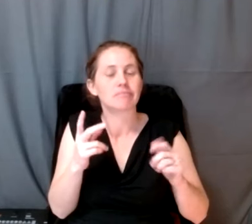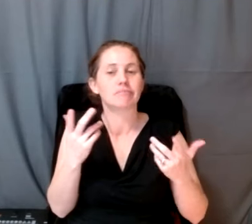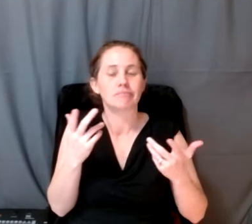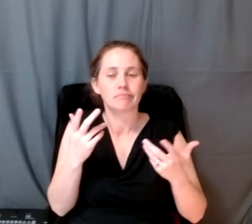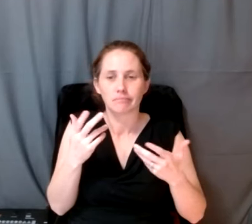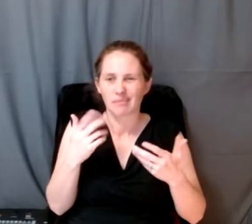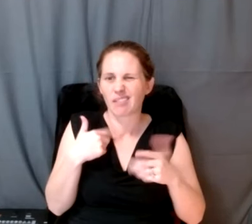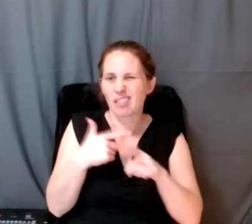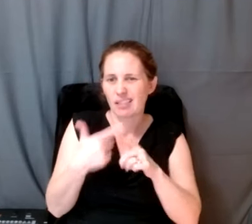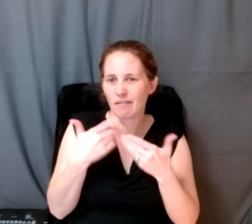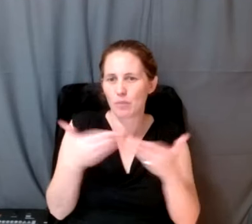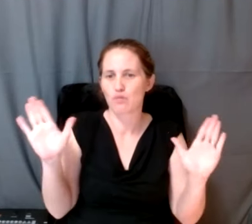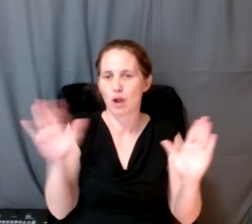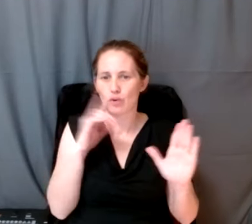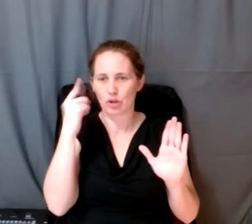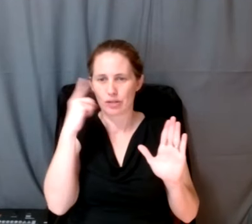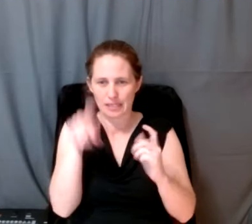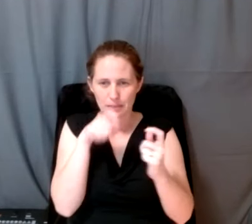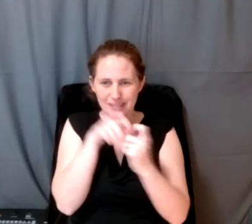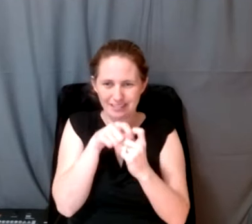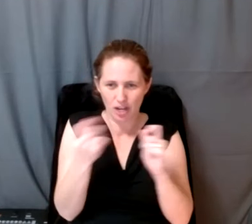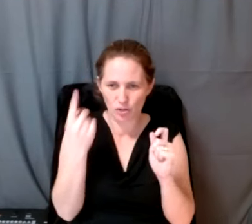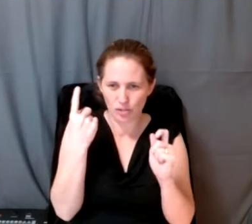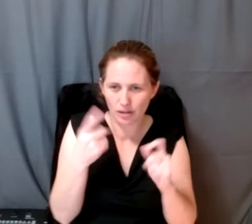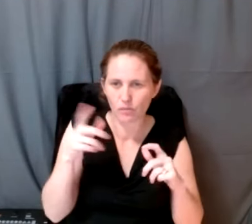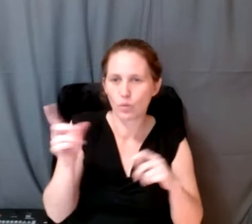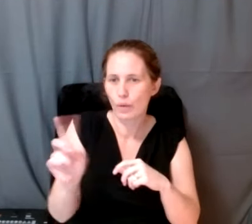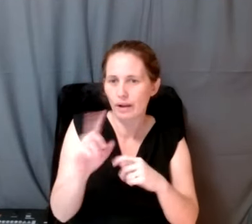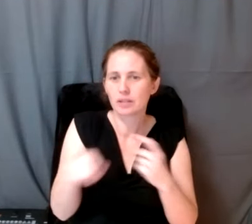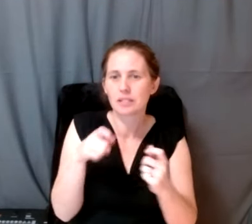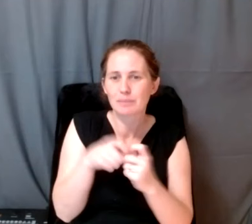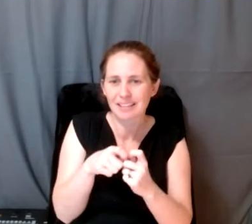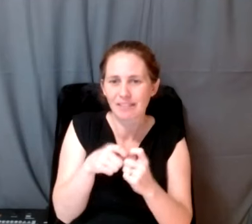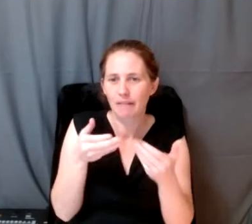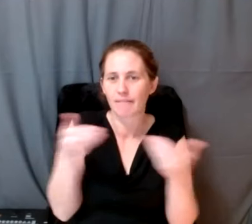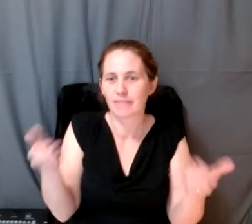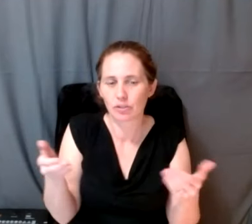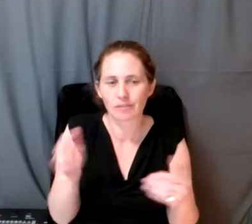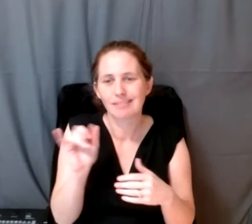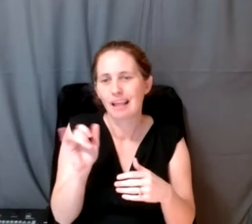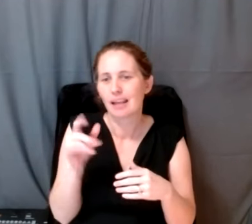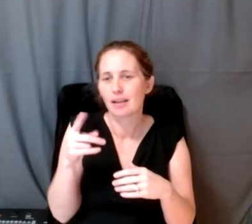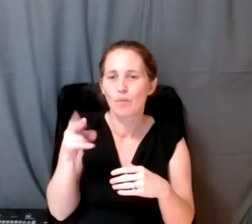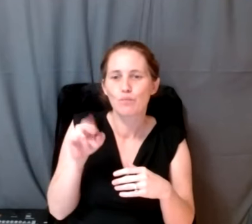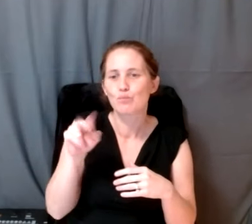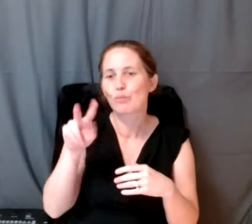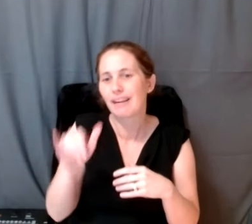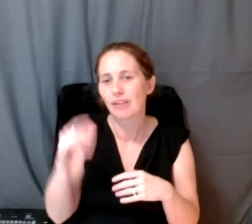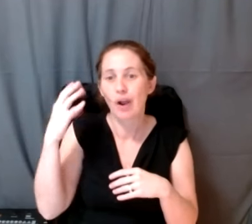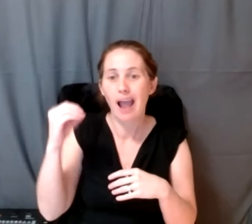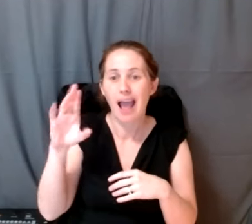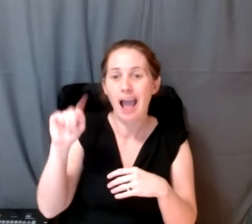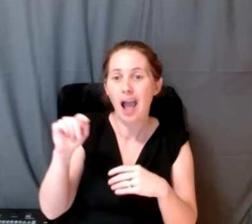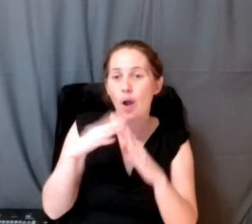understanding and more targeted understanding of where certain features like privies or outhouses or